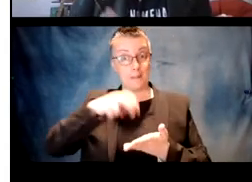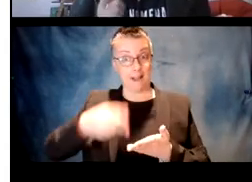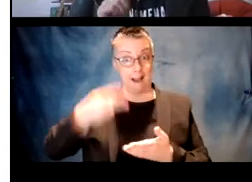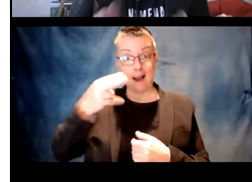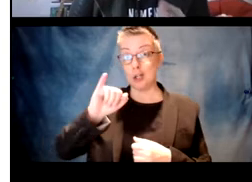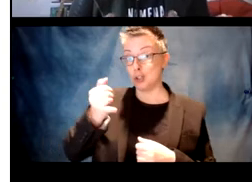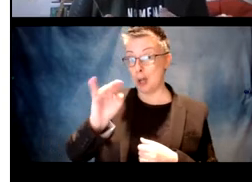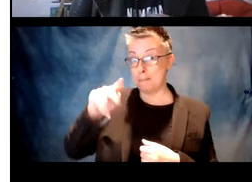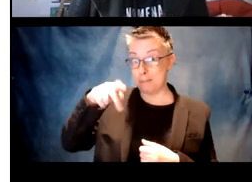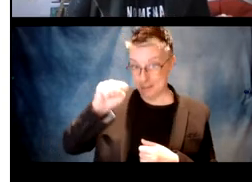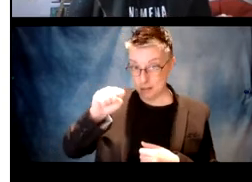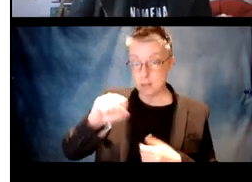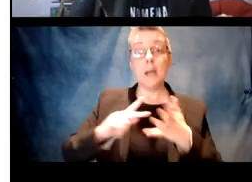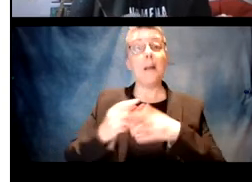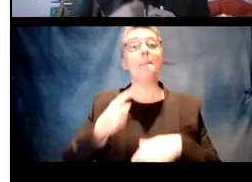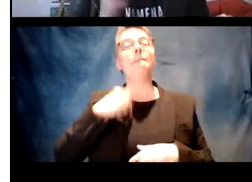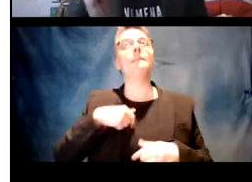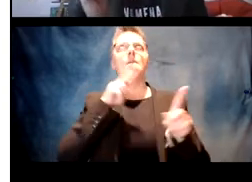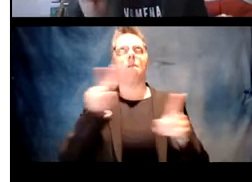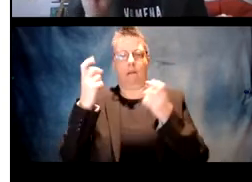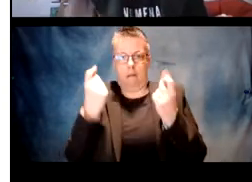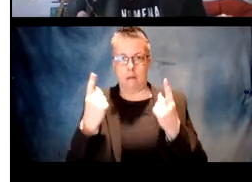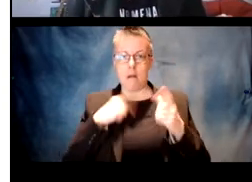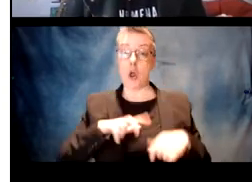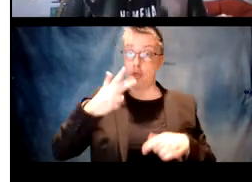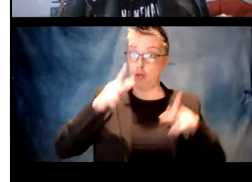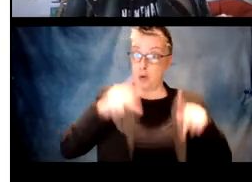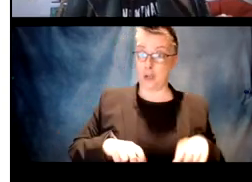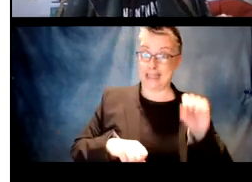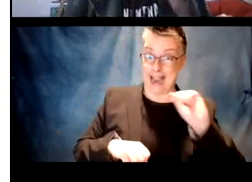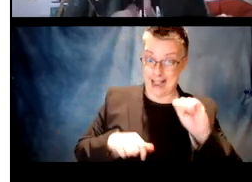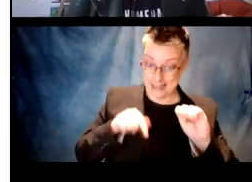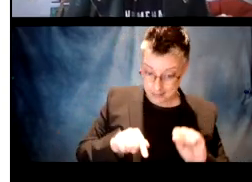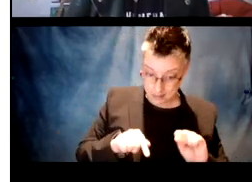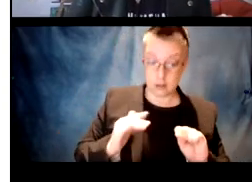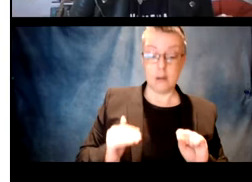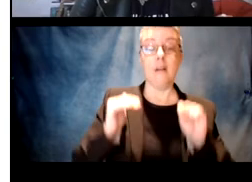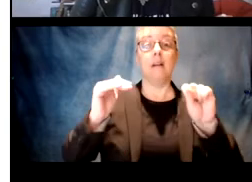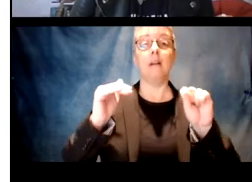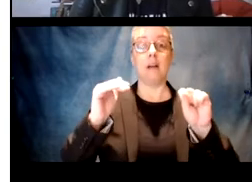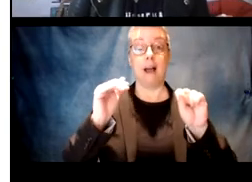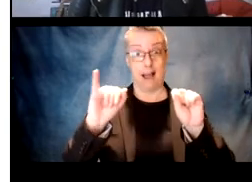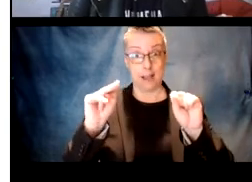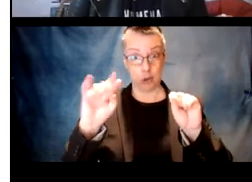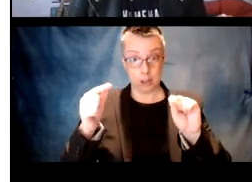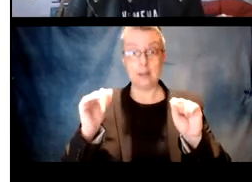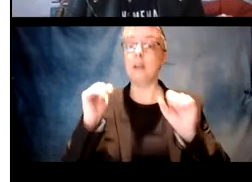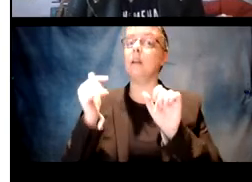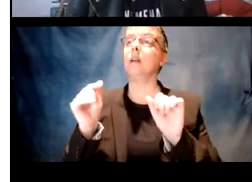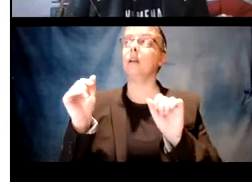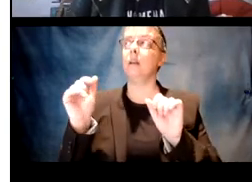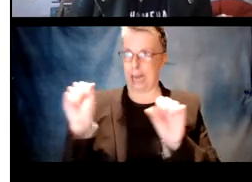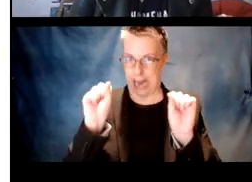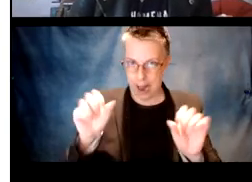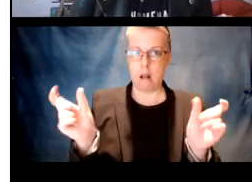so they are seeing that verbs can co occur with the third person S, the ING,